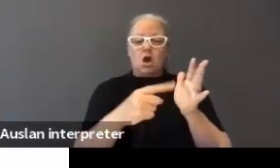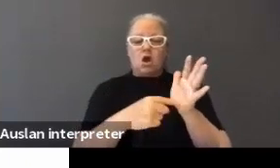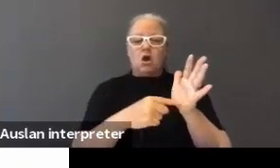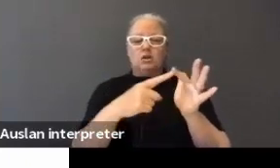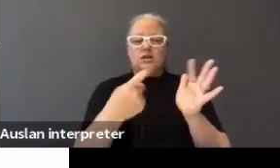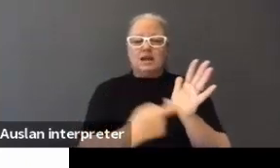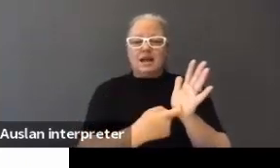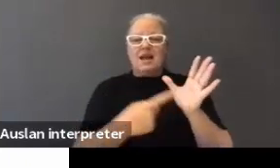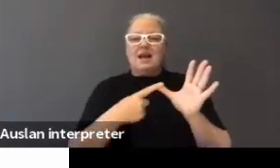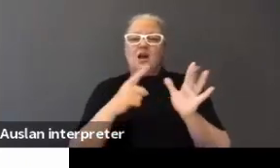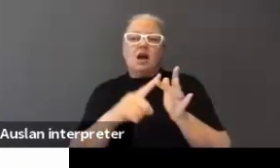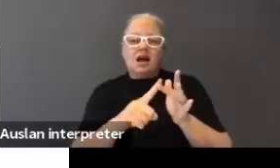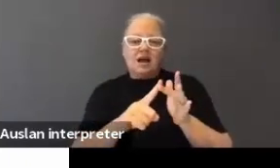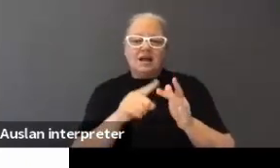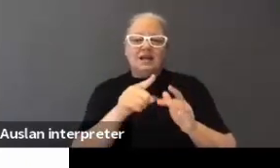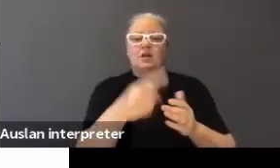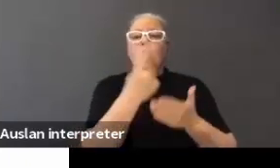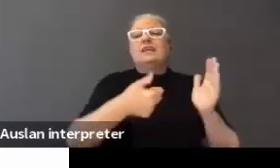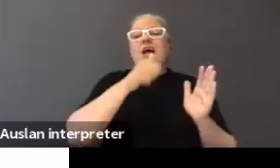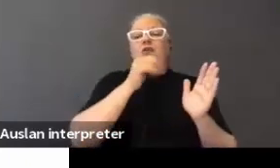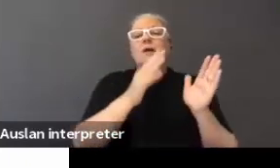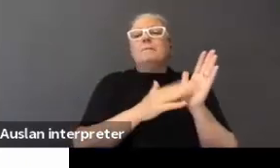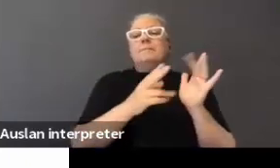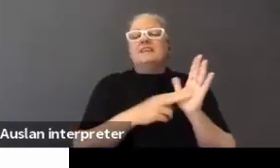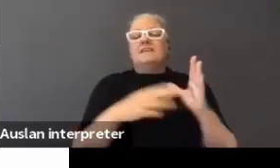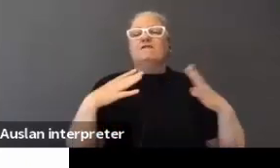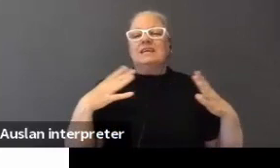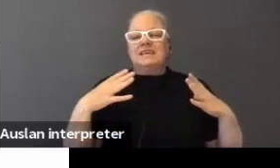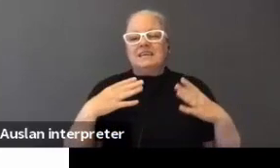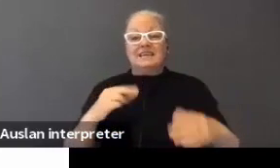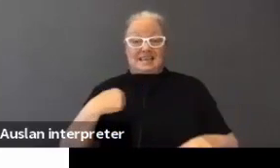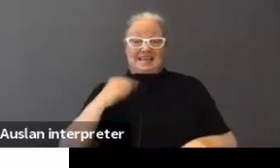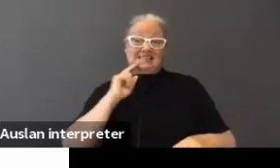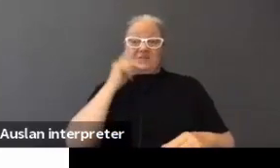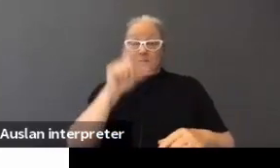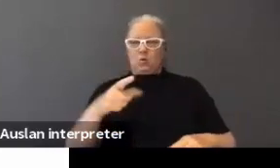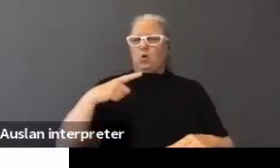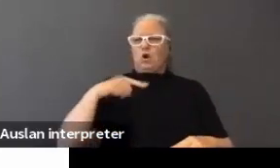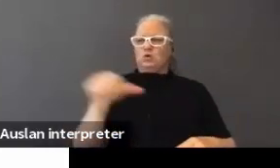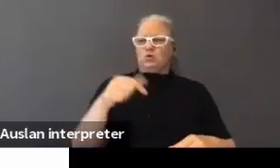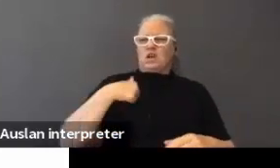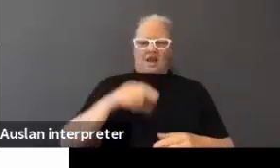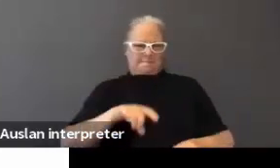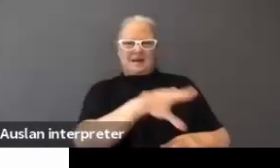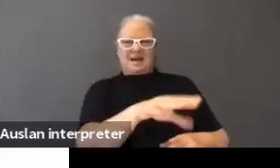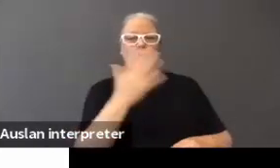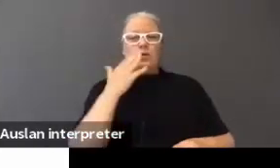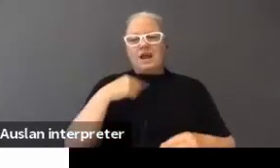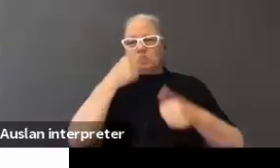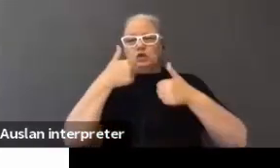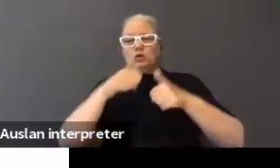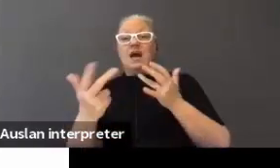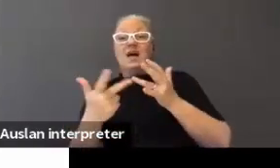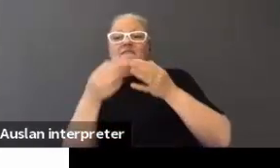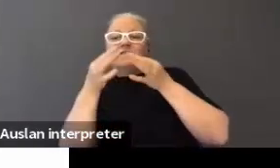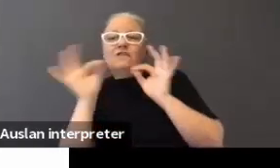minutes free, so then you have to pay for it. As a deaf person, I'm not going to pay for something like that when I can use something for free.